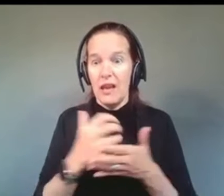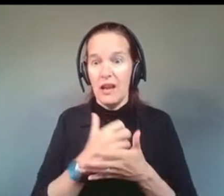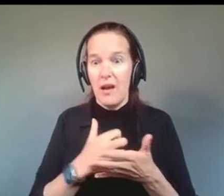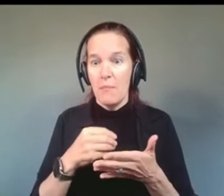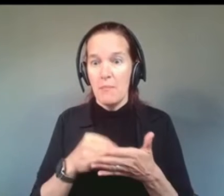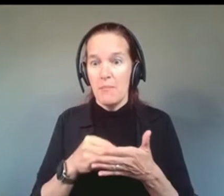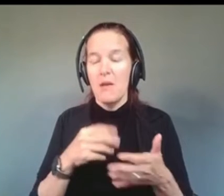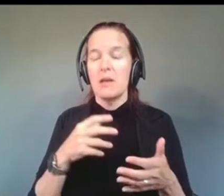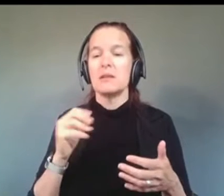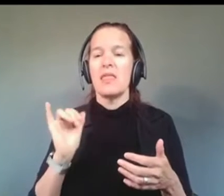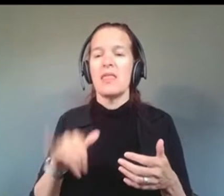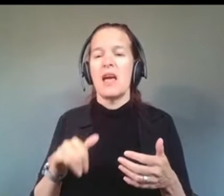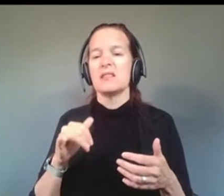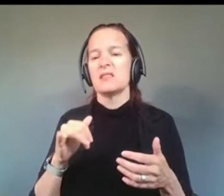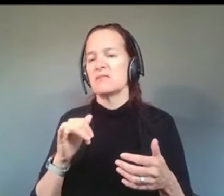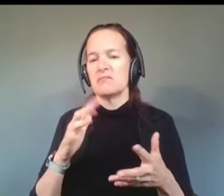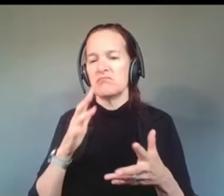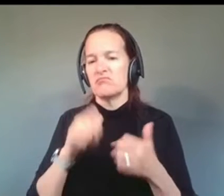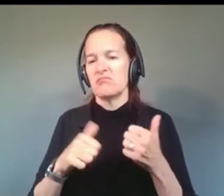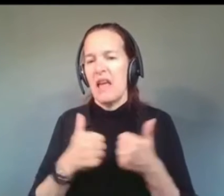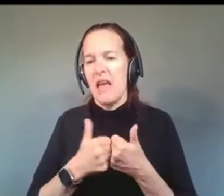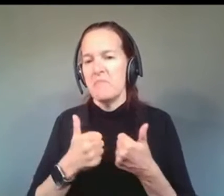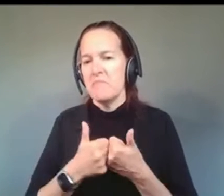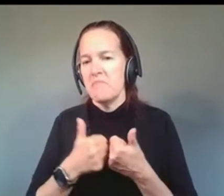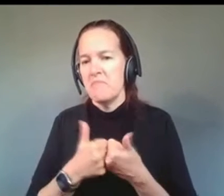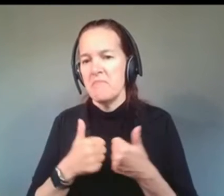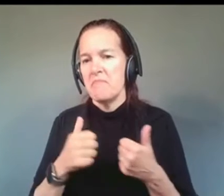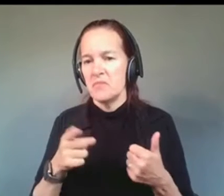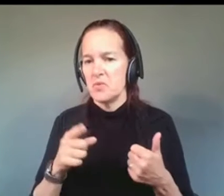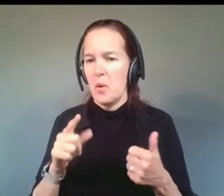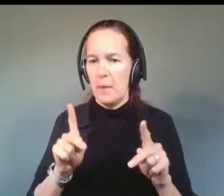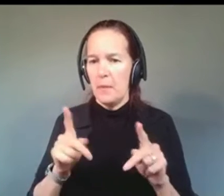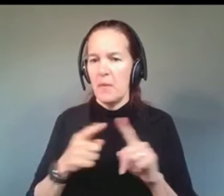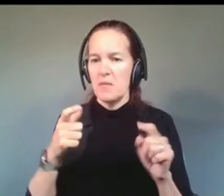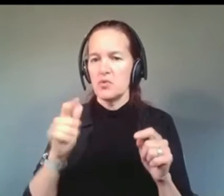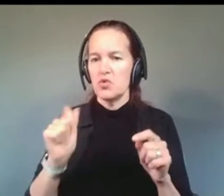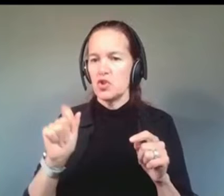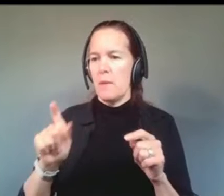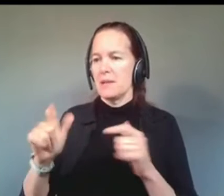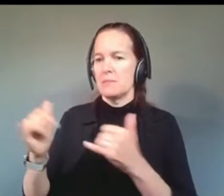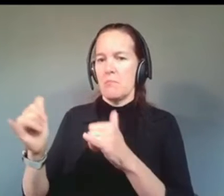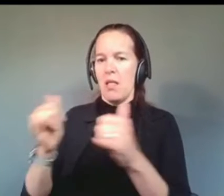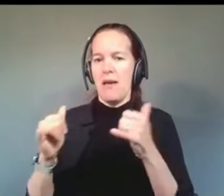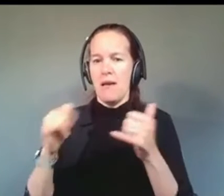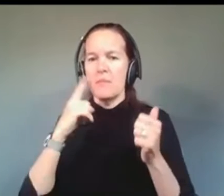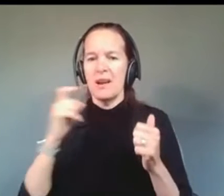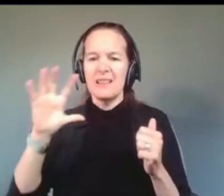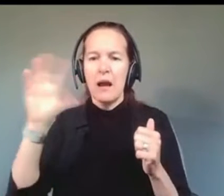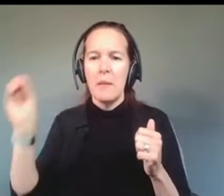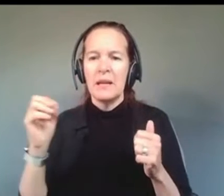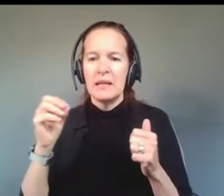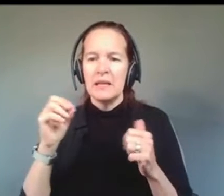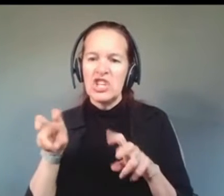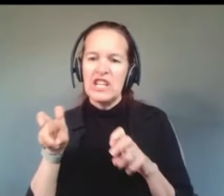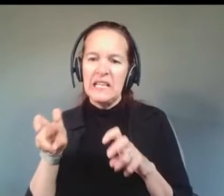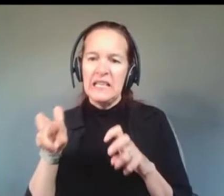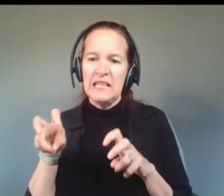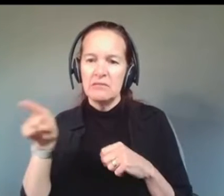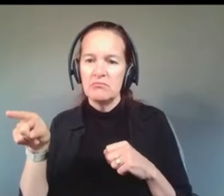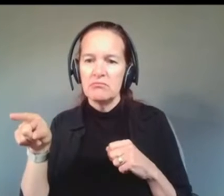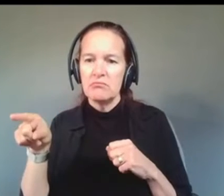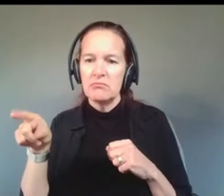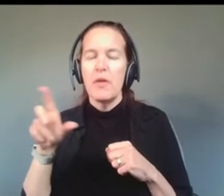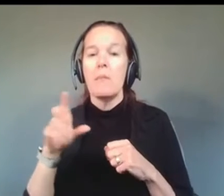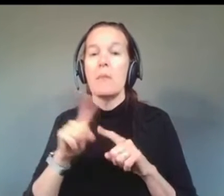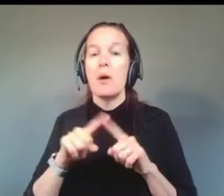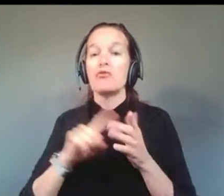Georgia's seniors and their families are forced to play, all as a result of corporate greed. And yet, research shows